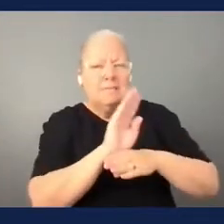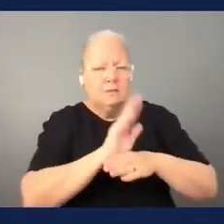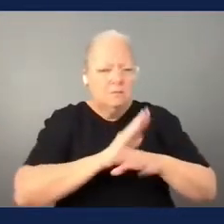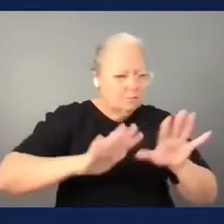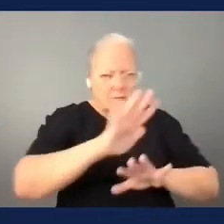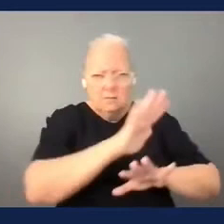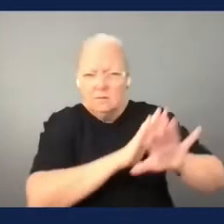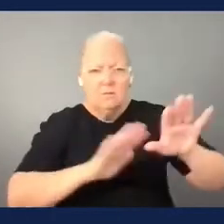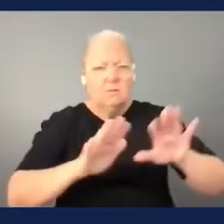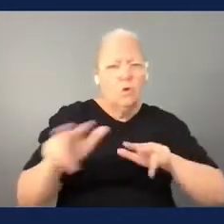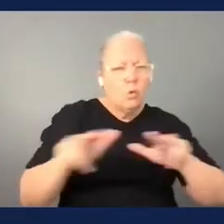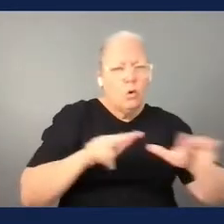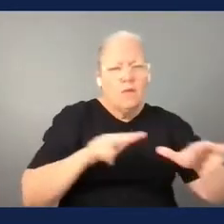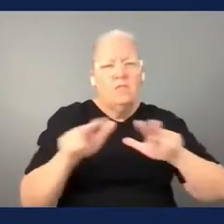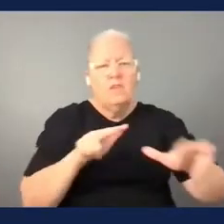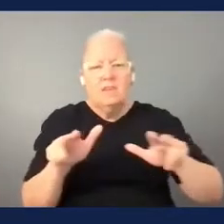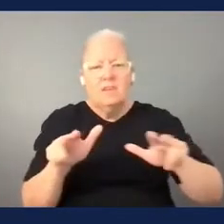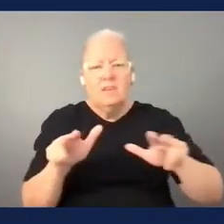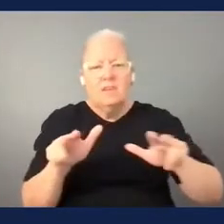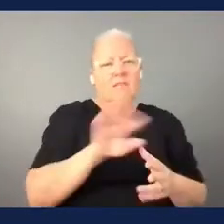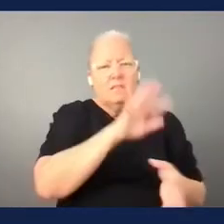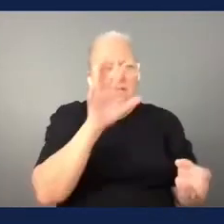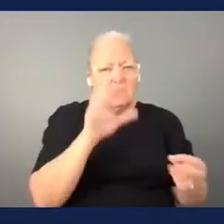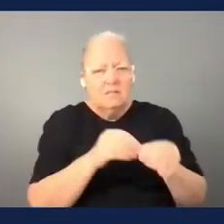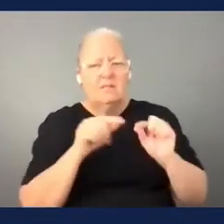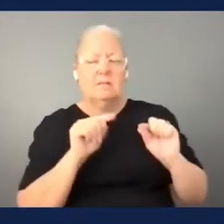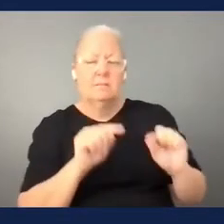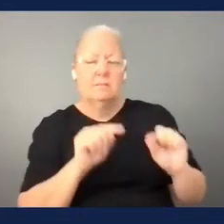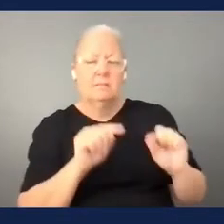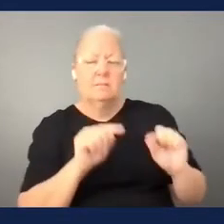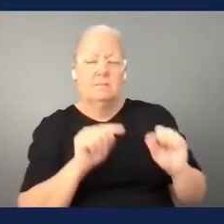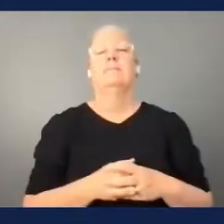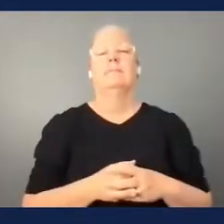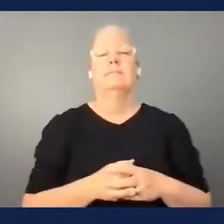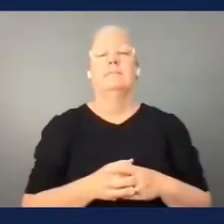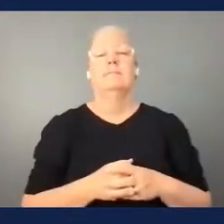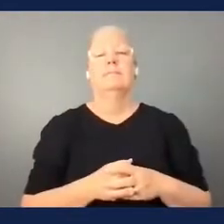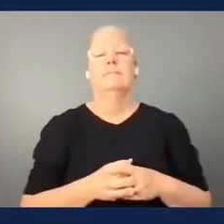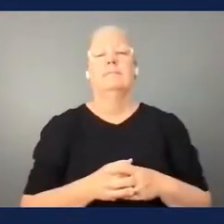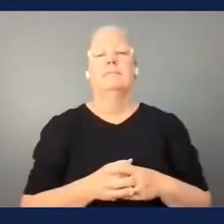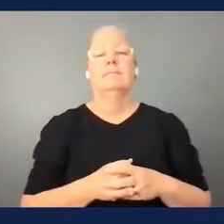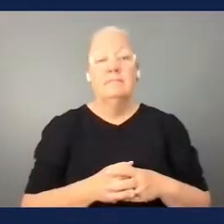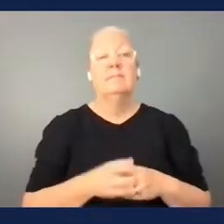disabled football and ensure equal opportunities to everyone um if you go to the next slide